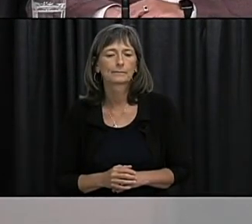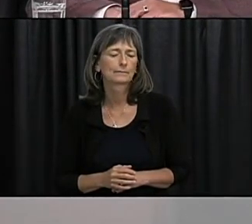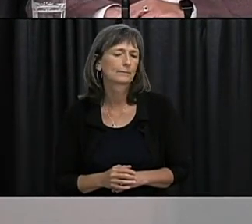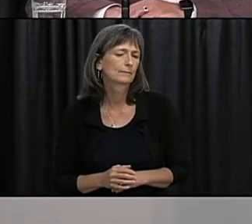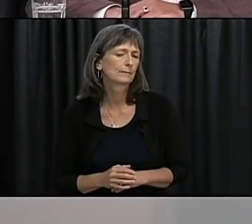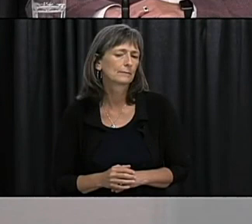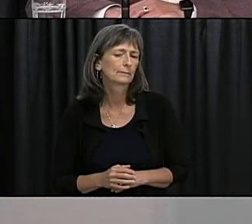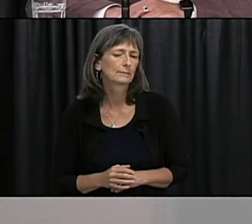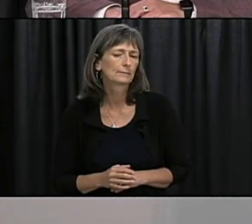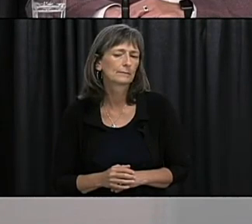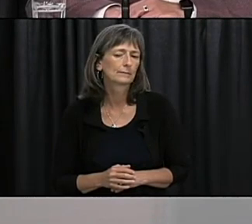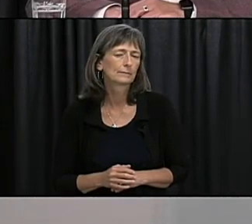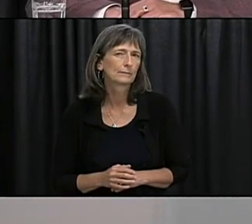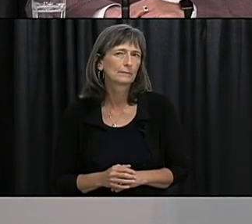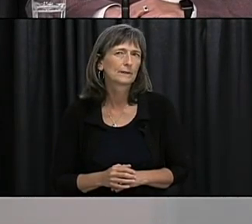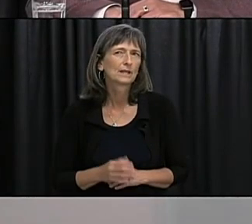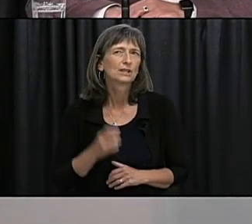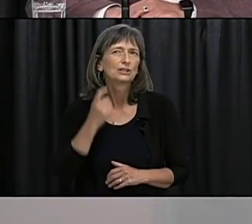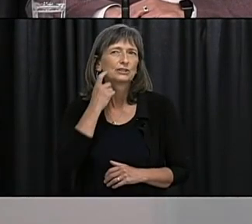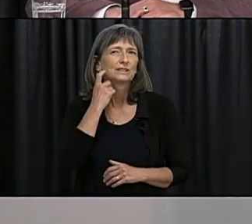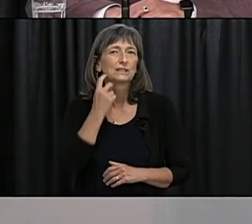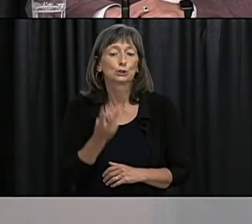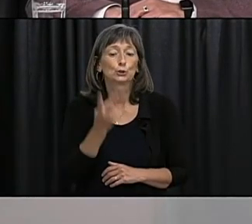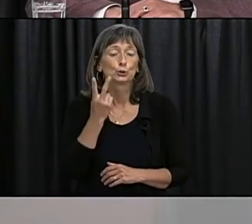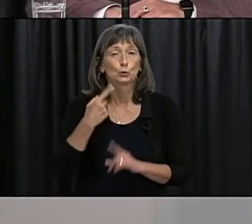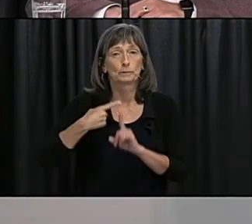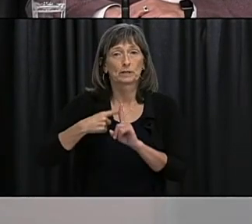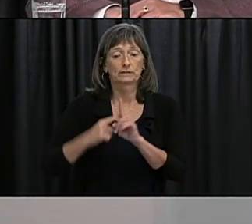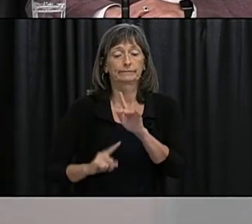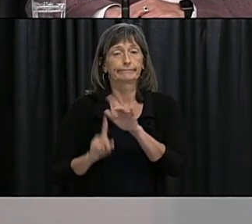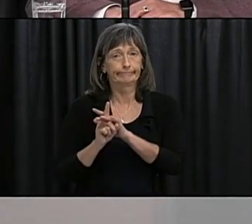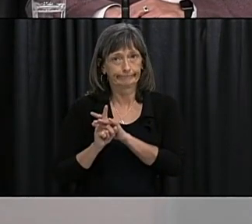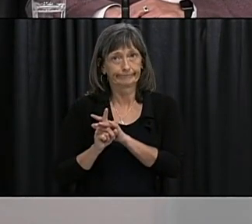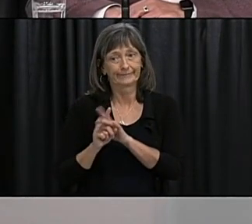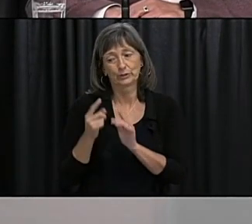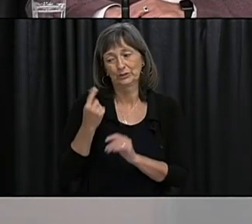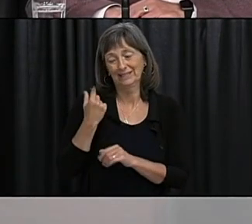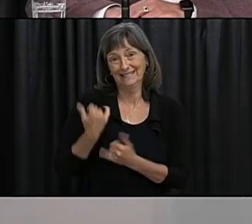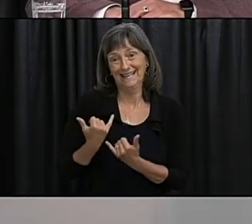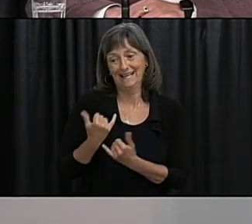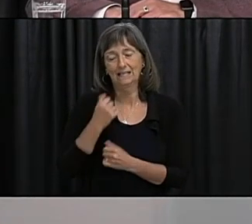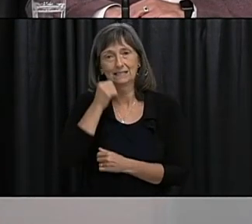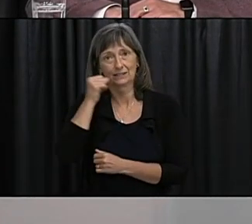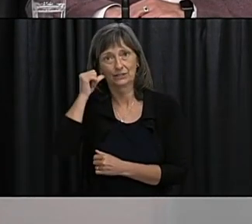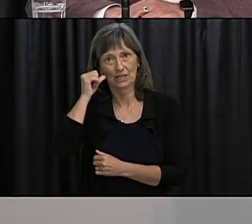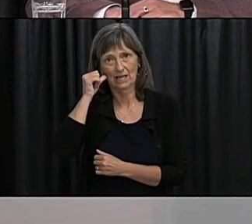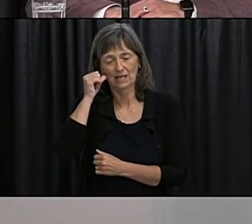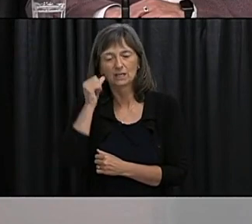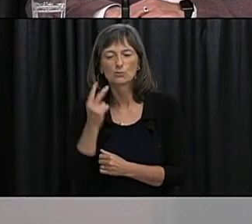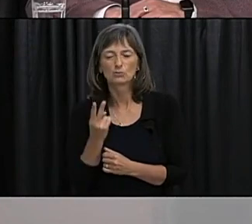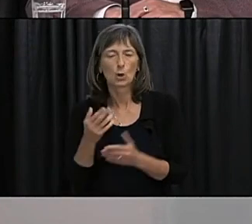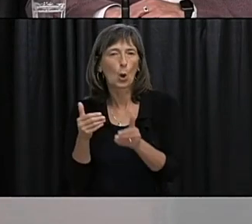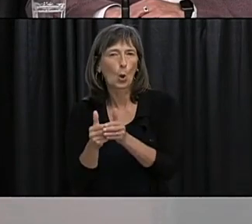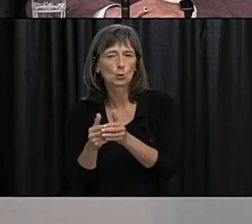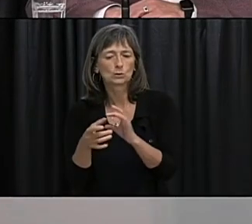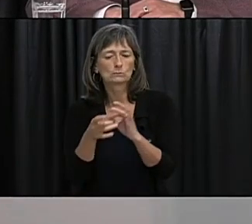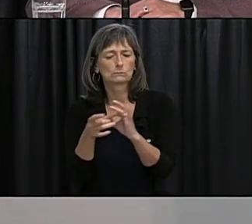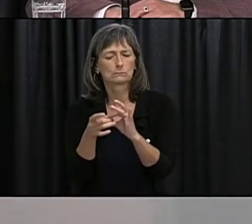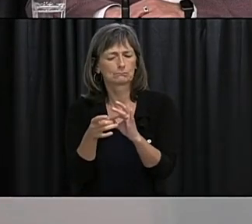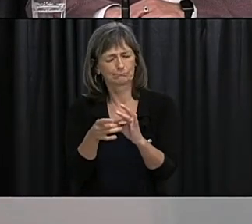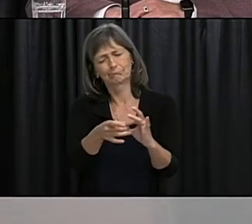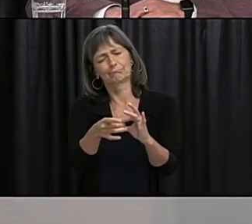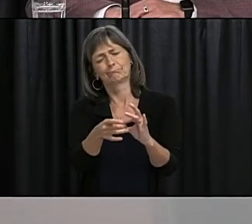Fitzgerald you mentioned the two cases from the past it is are linked could you could you give any more details on what you mean by linked